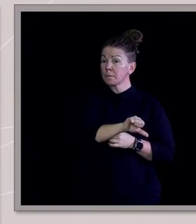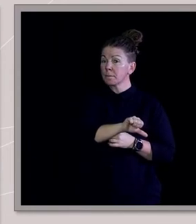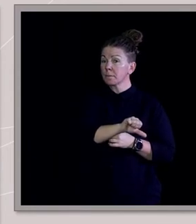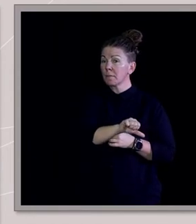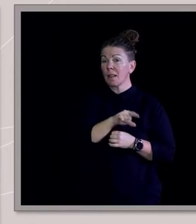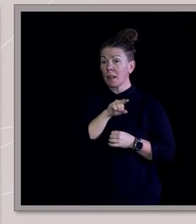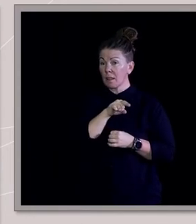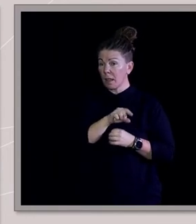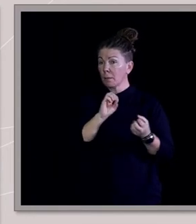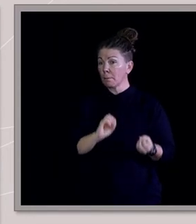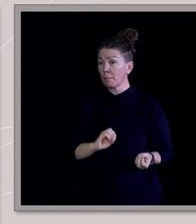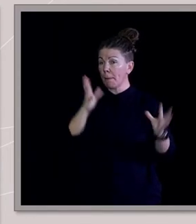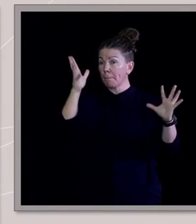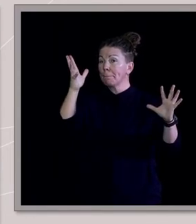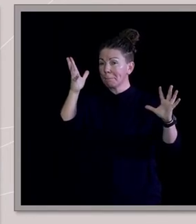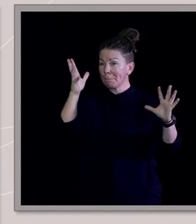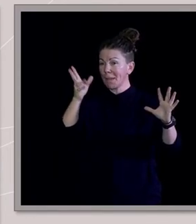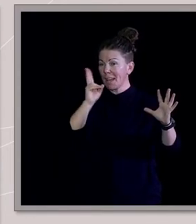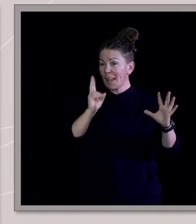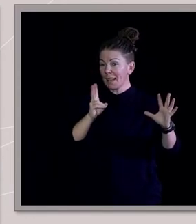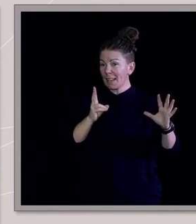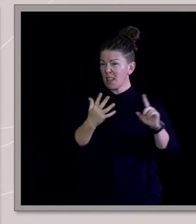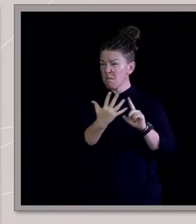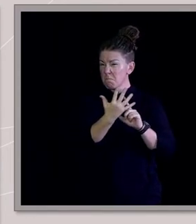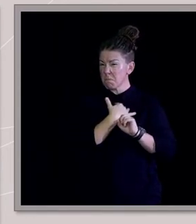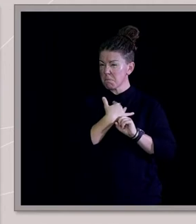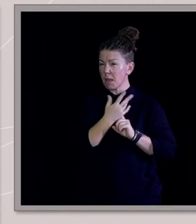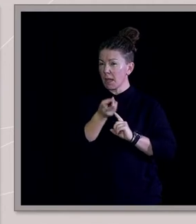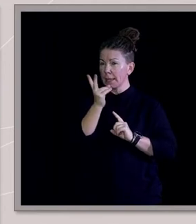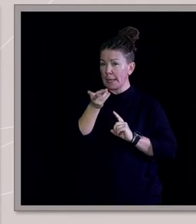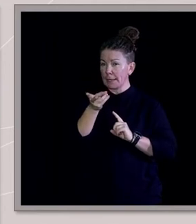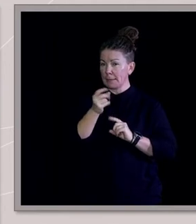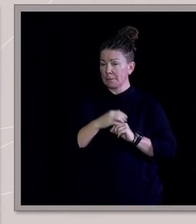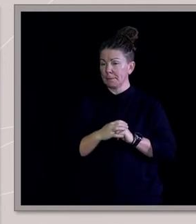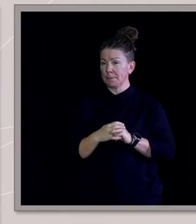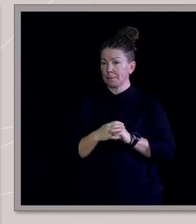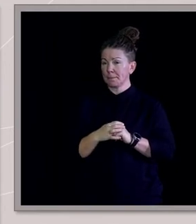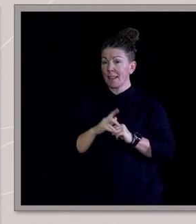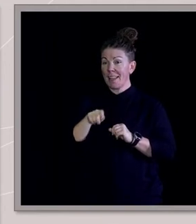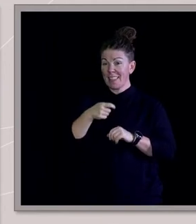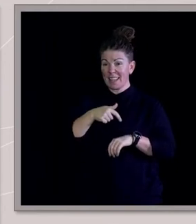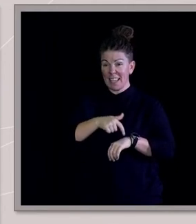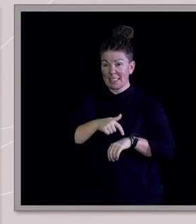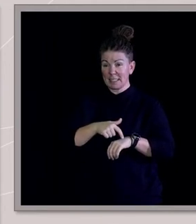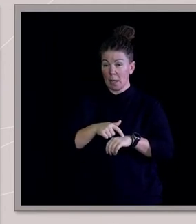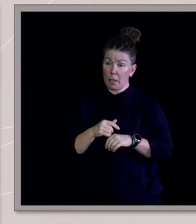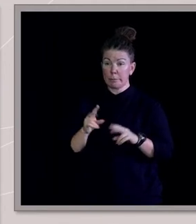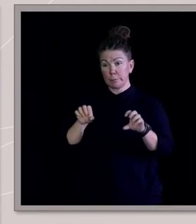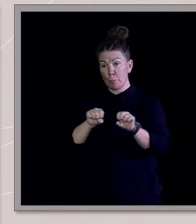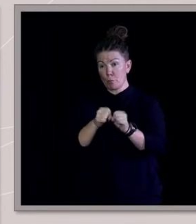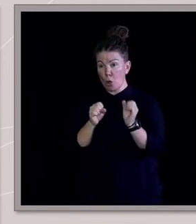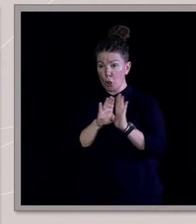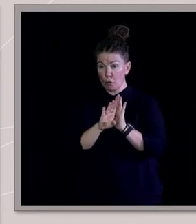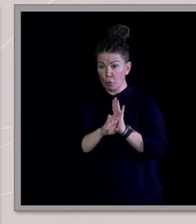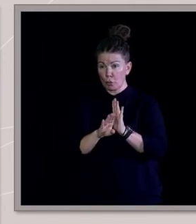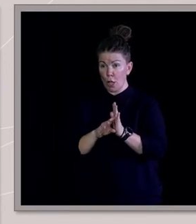up, they came down a lot heavier on me. And the next time I infringed the rules, I got